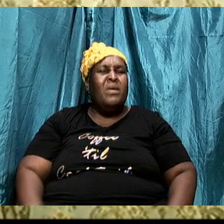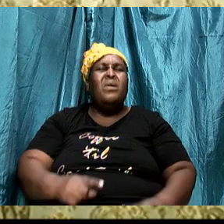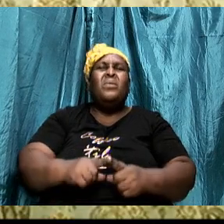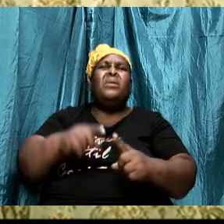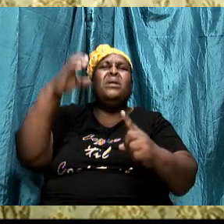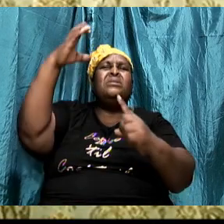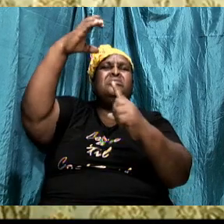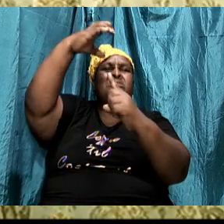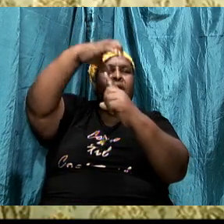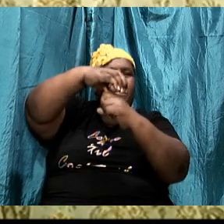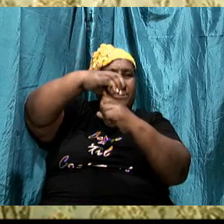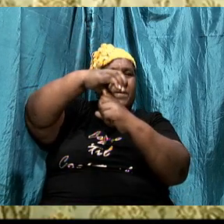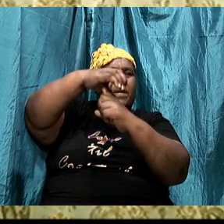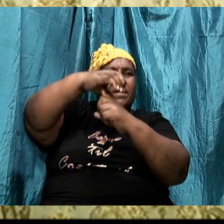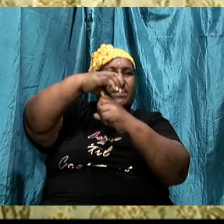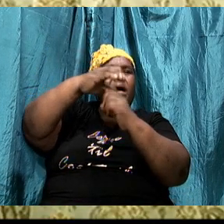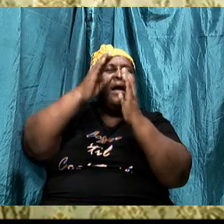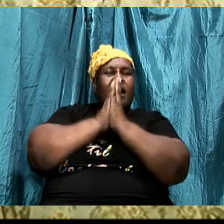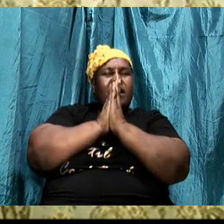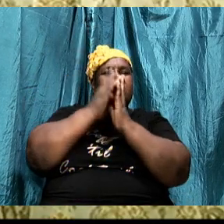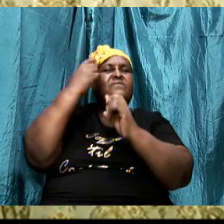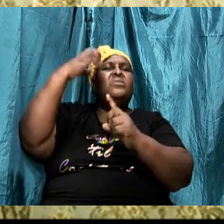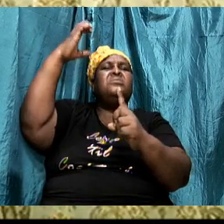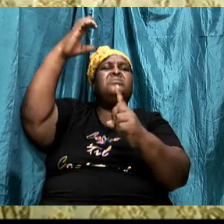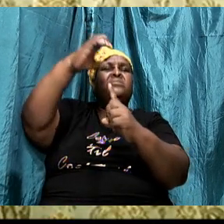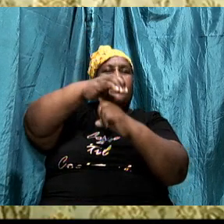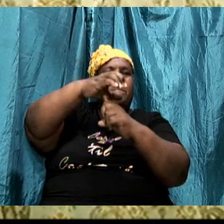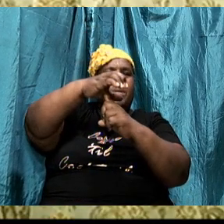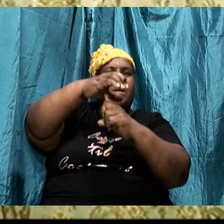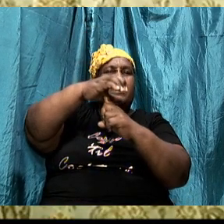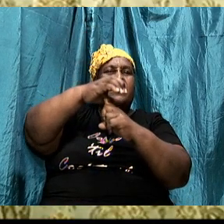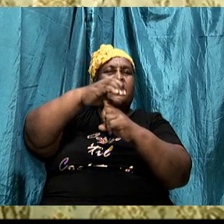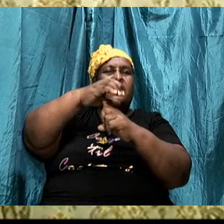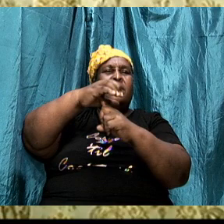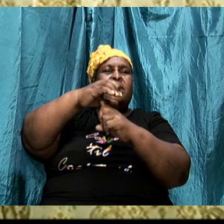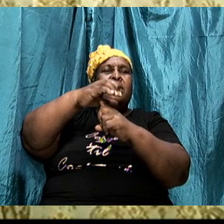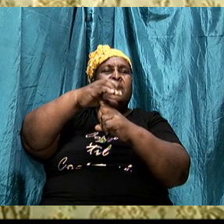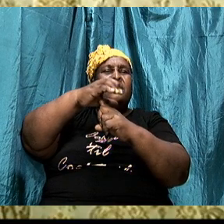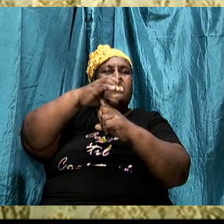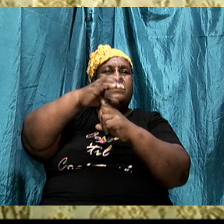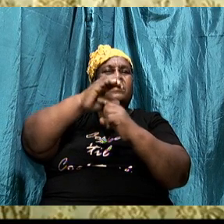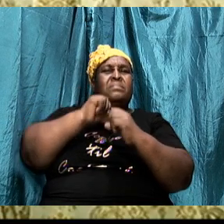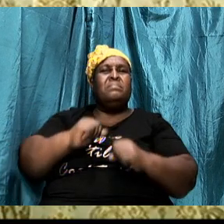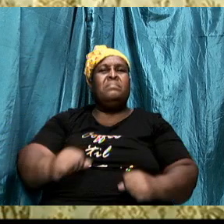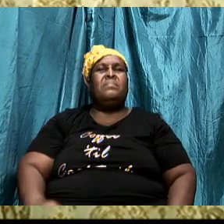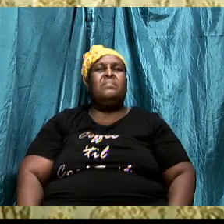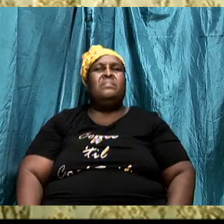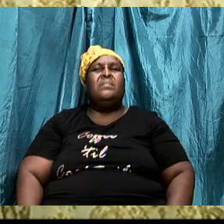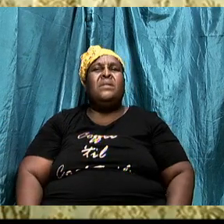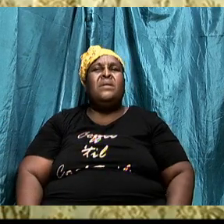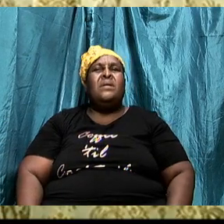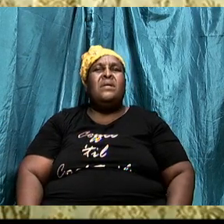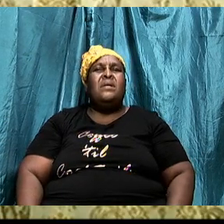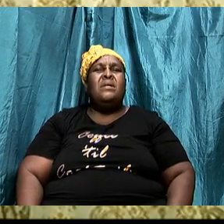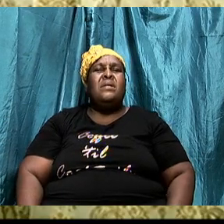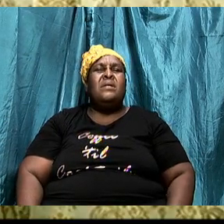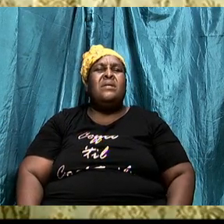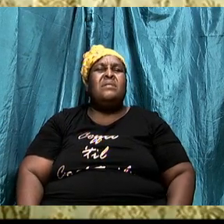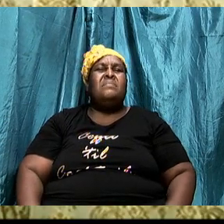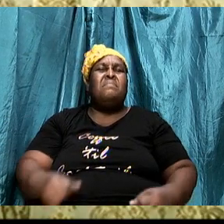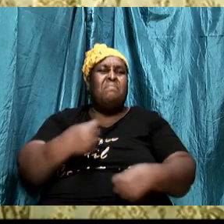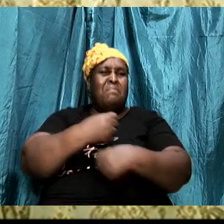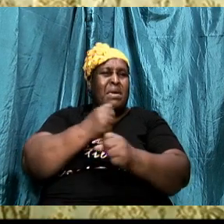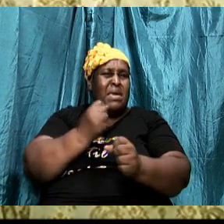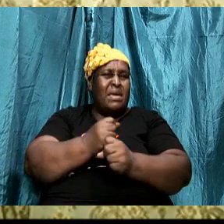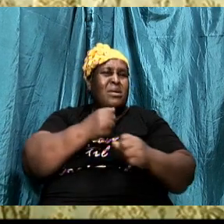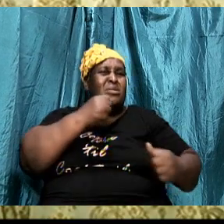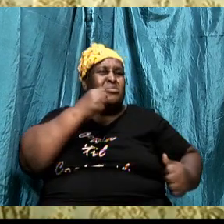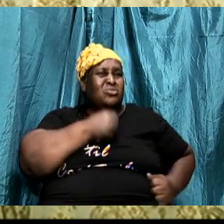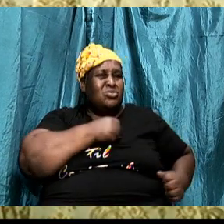adversary